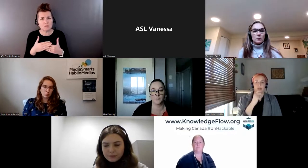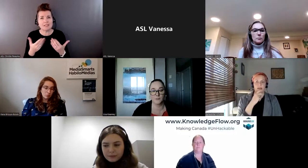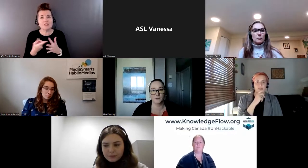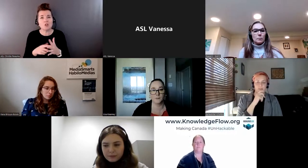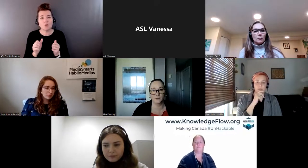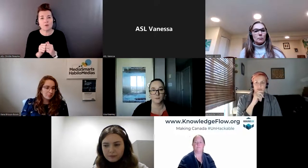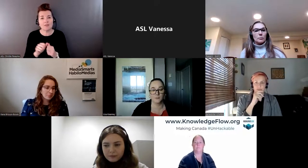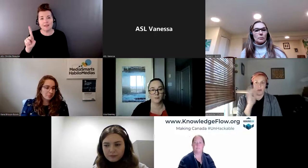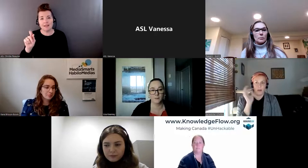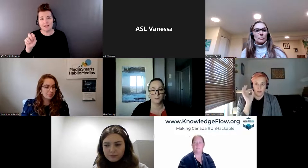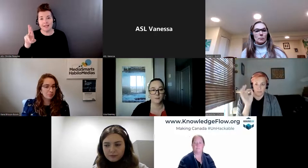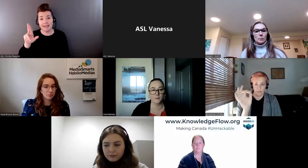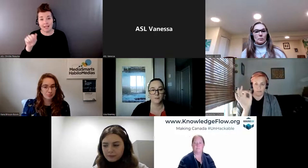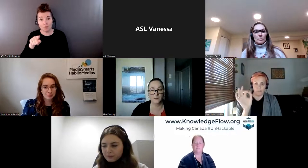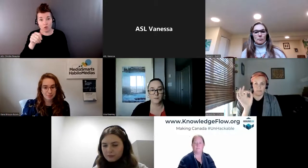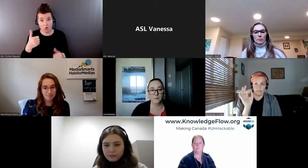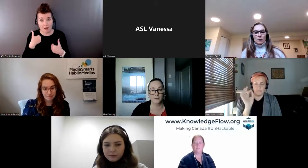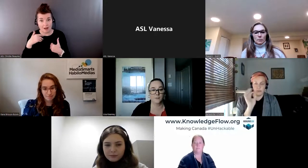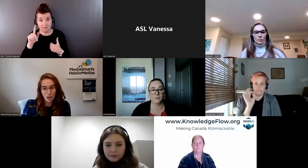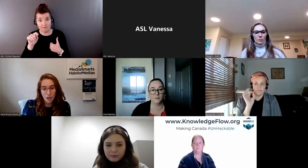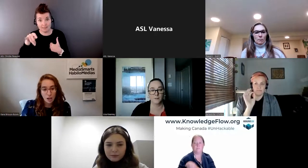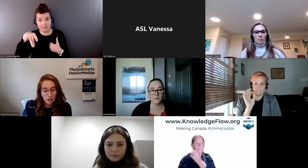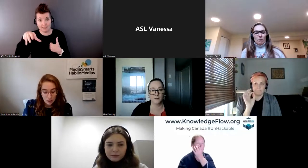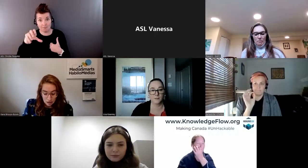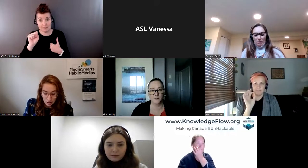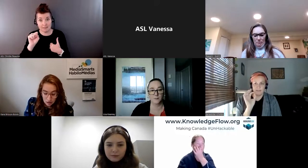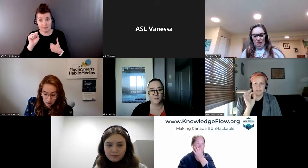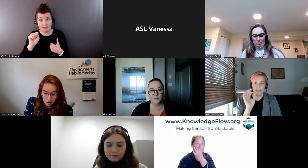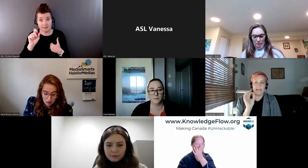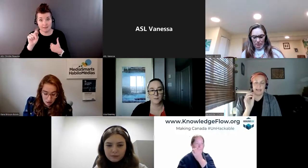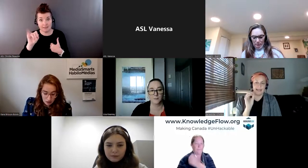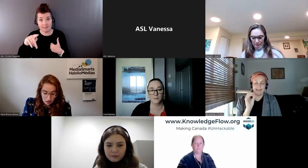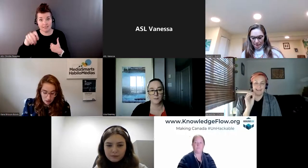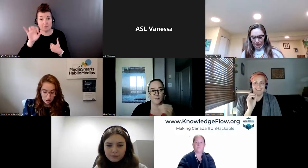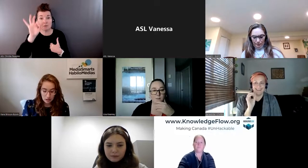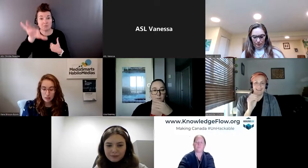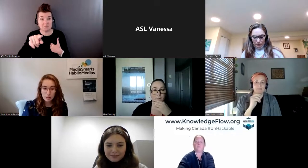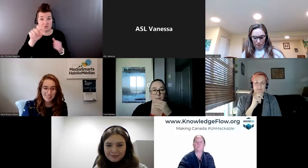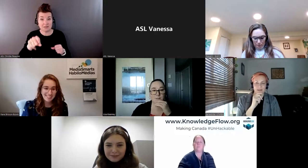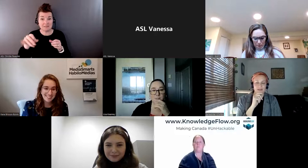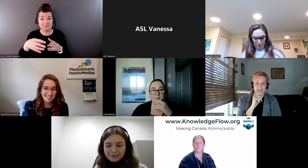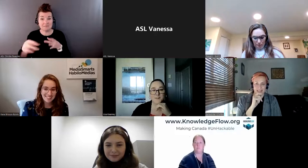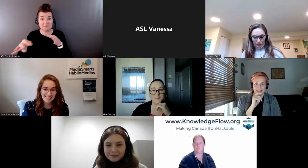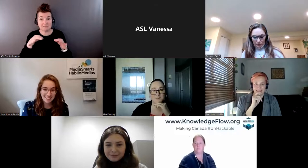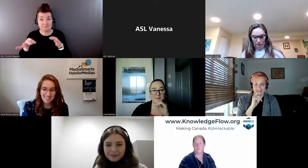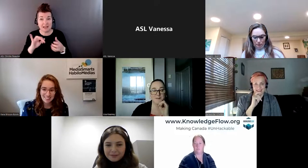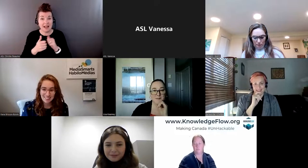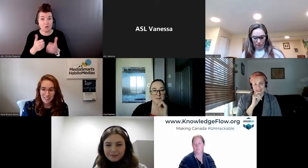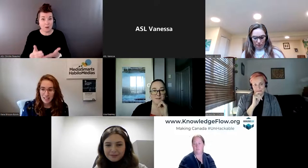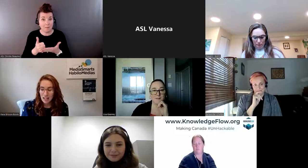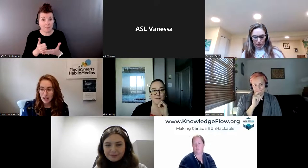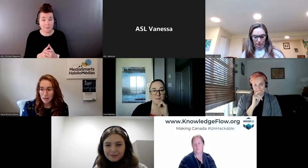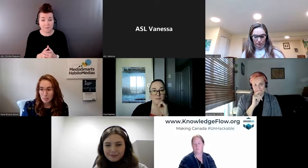would you have a couple of, you know, guiding tips for anyone like this?